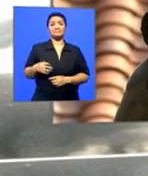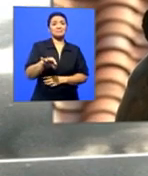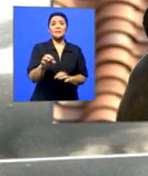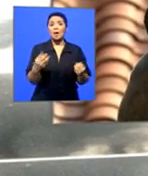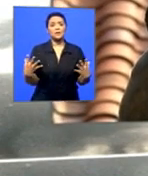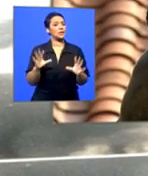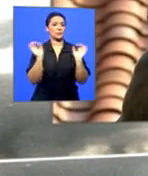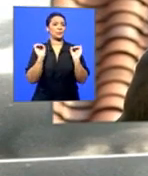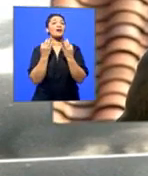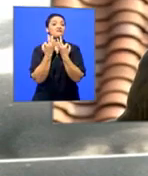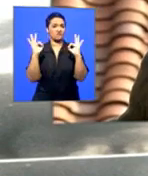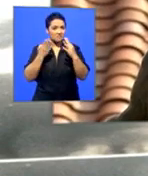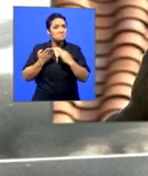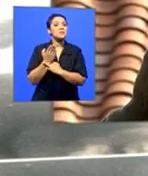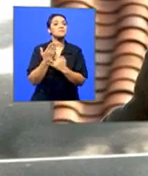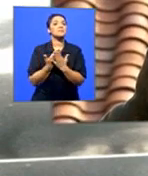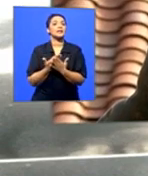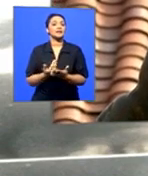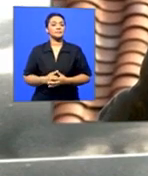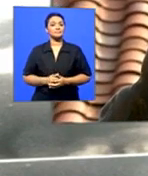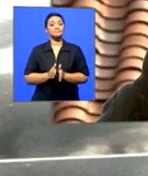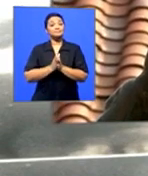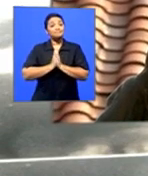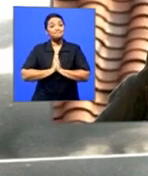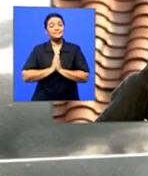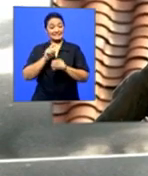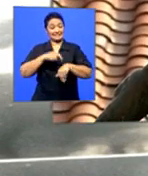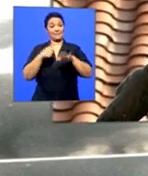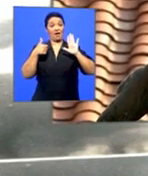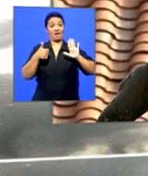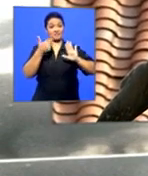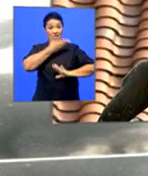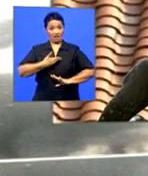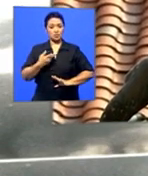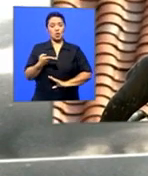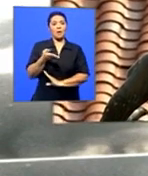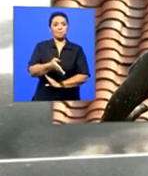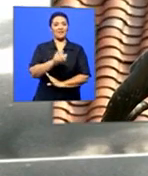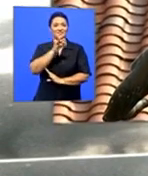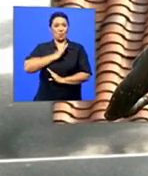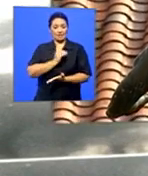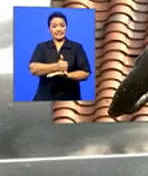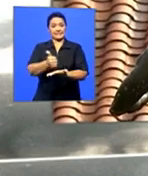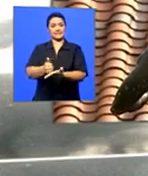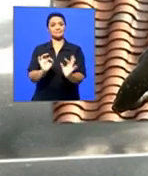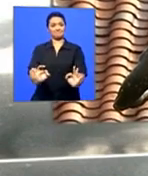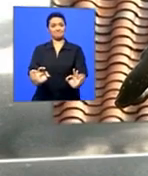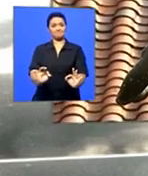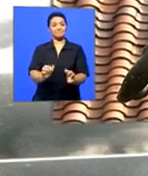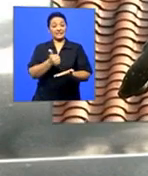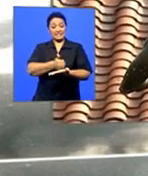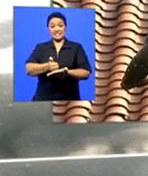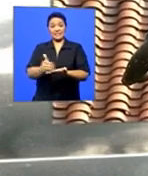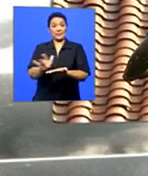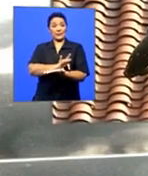but can we request you'll be there at 6 30 if you want a seat and if seats are